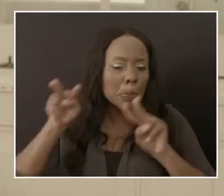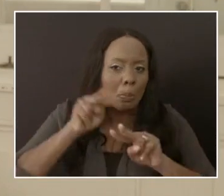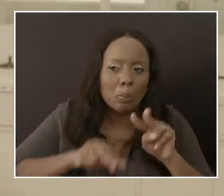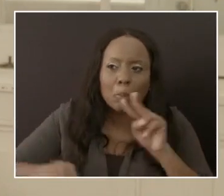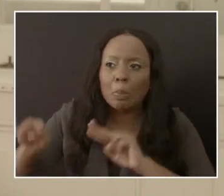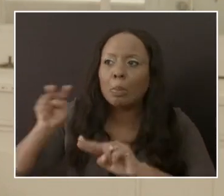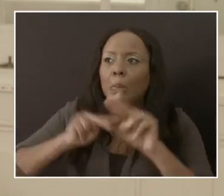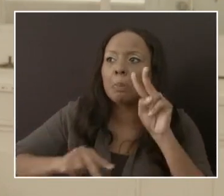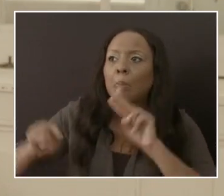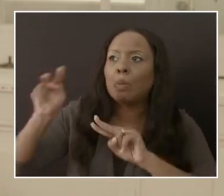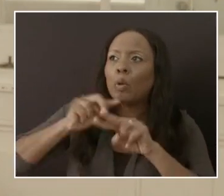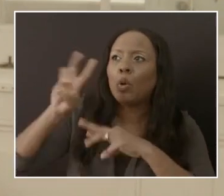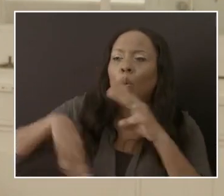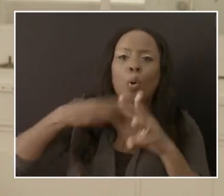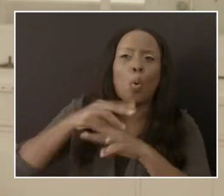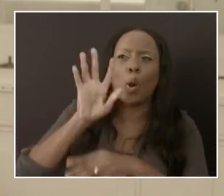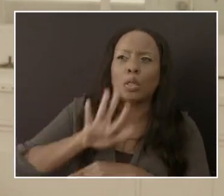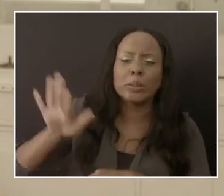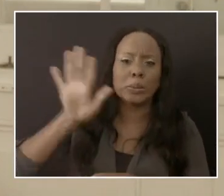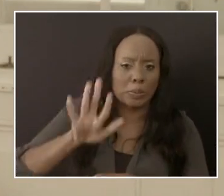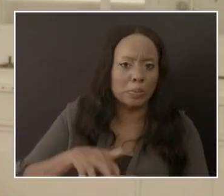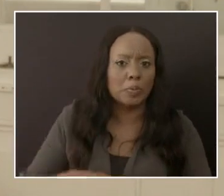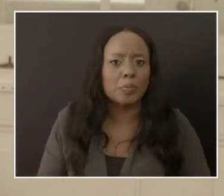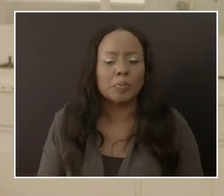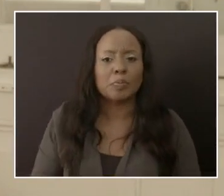pulse of what is happening internationally.